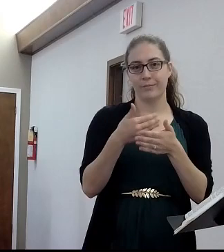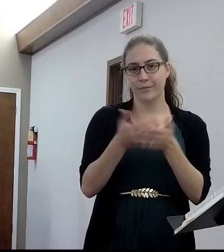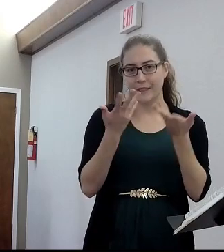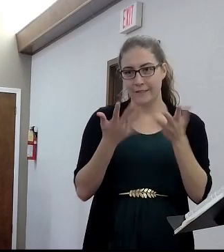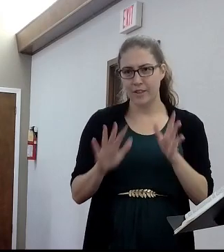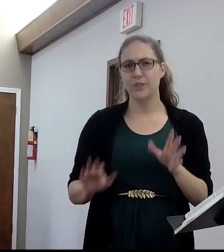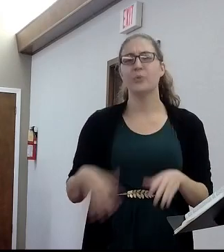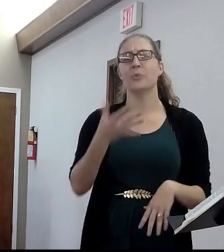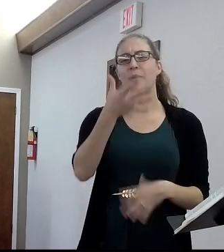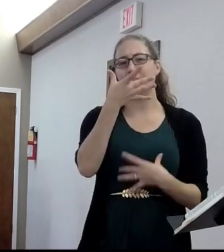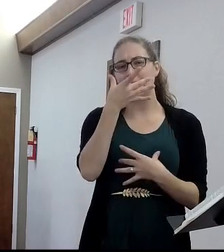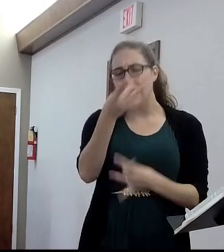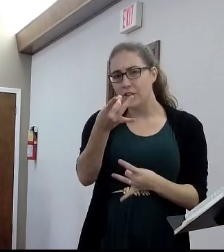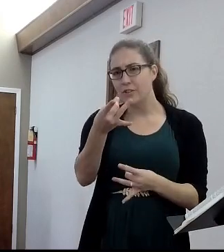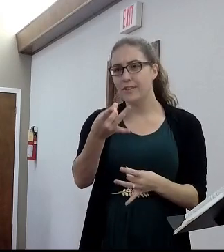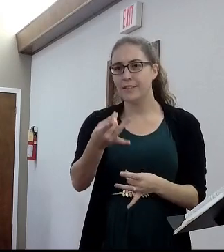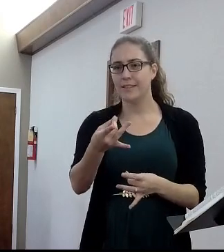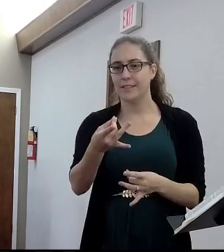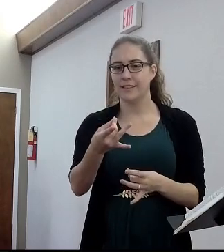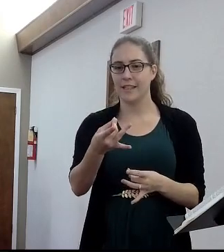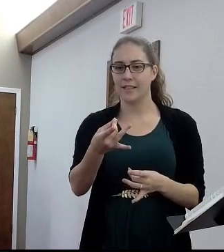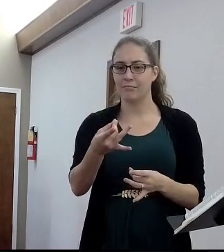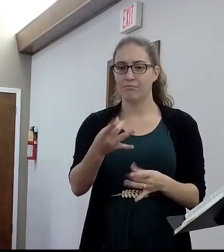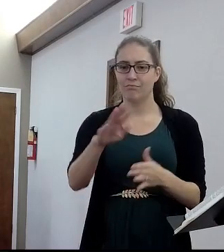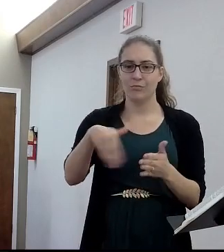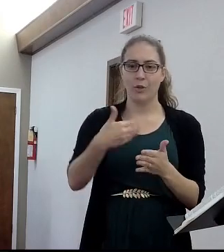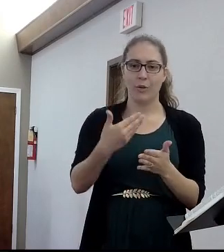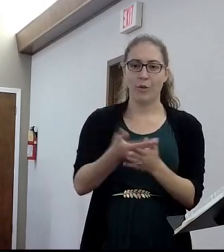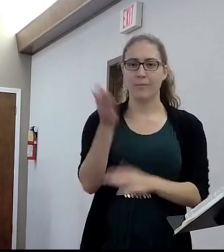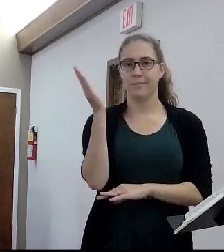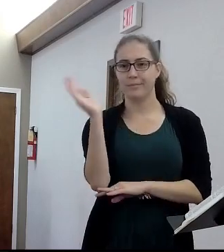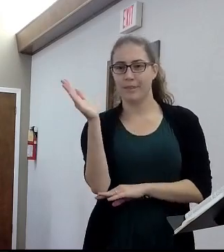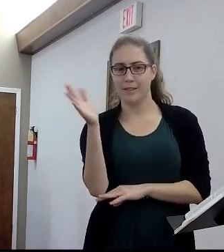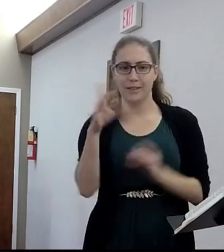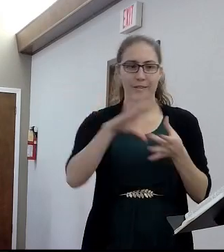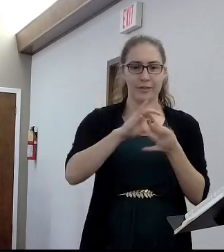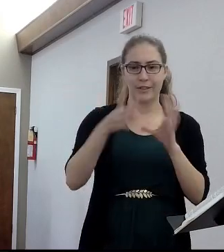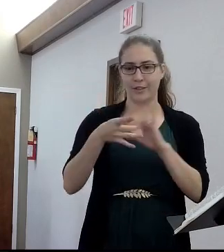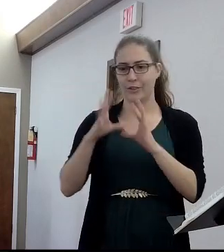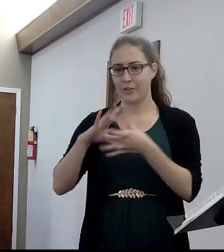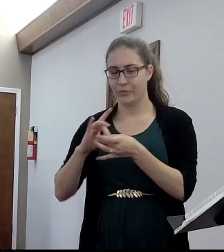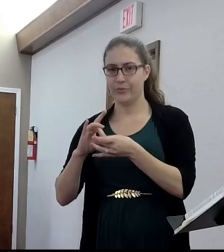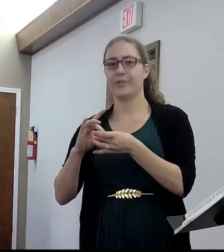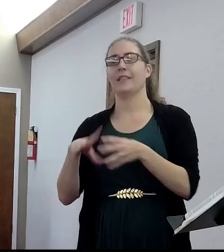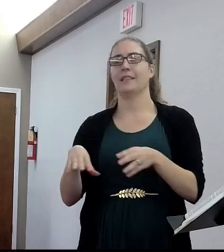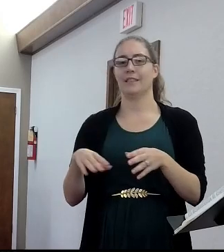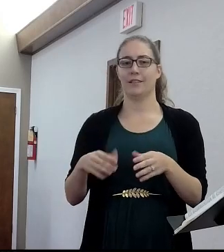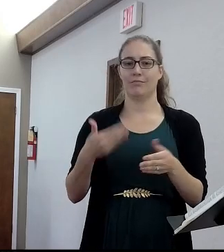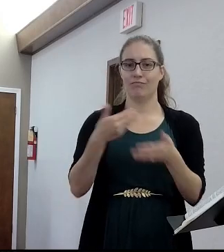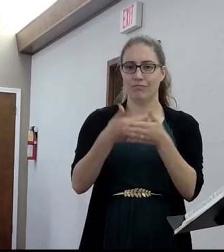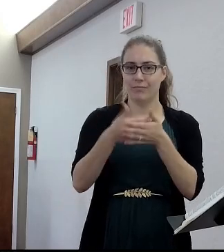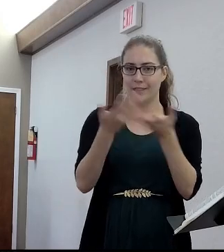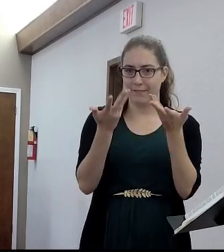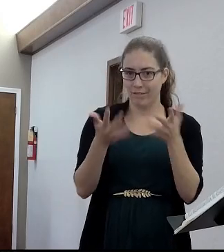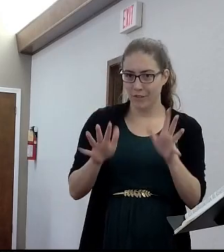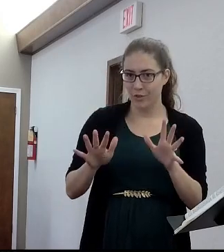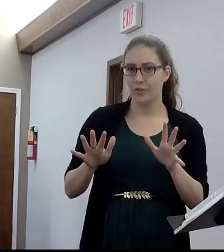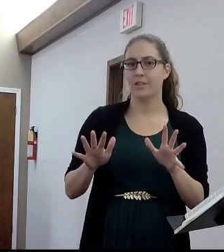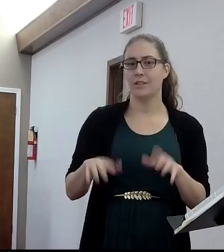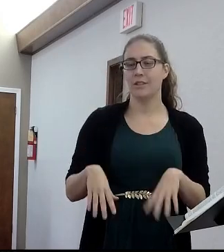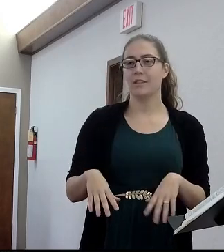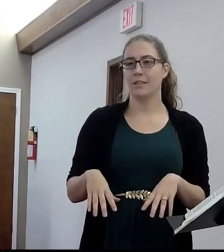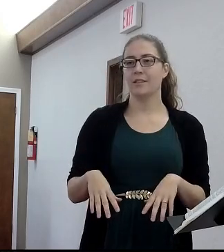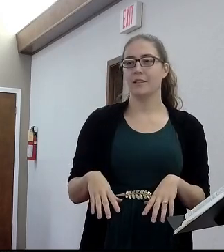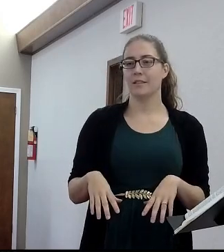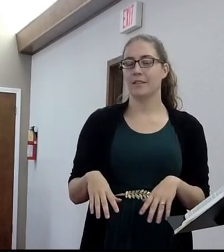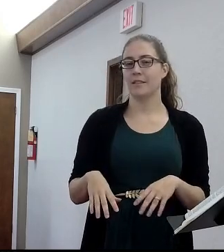we just finished our evening series. And we'll be closing out Hebrews shortly. And